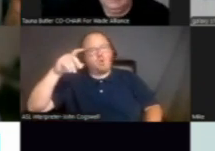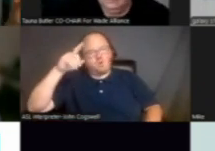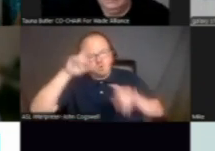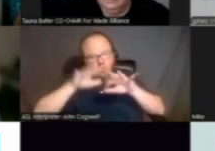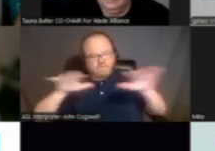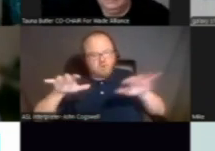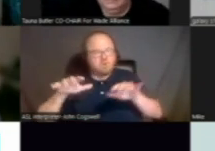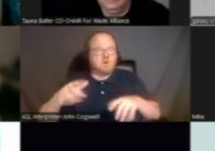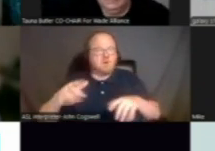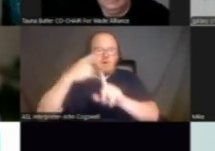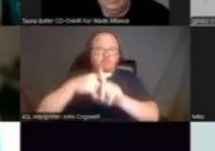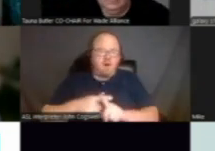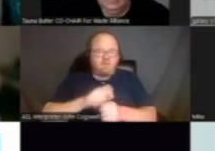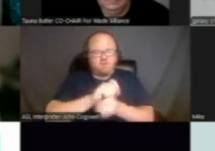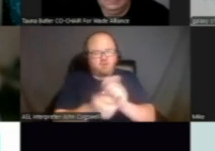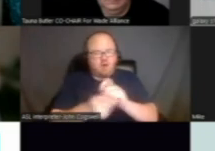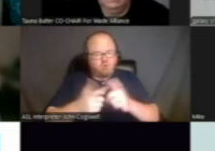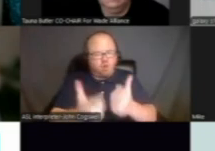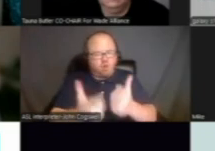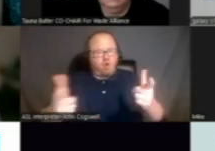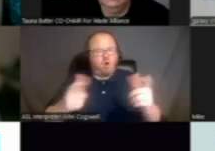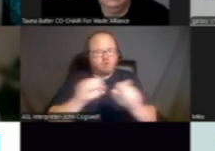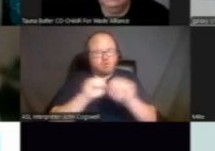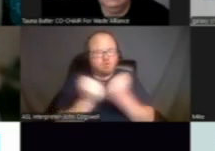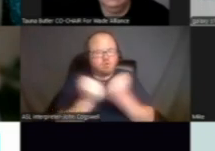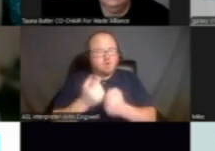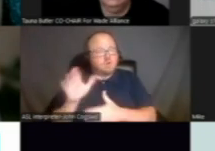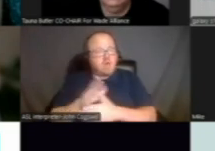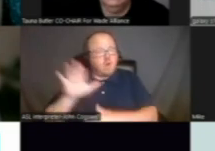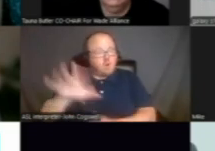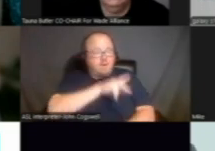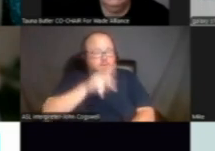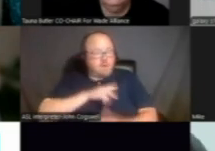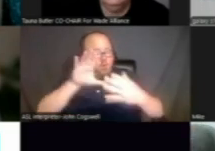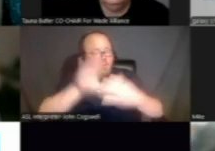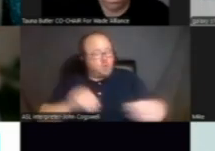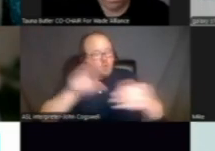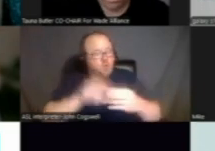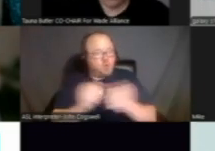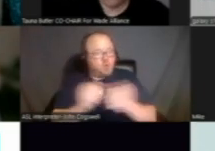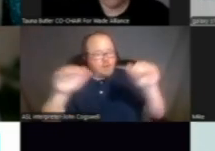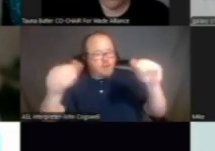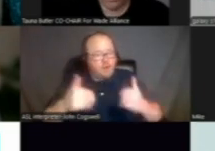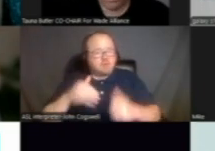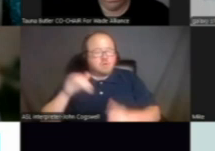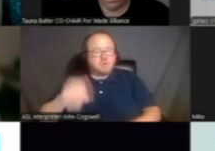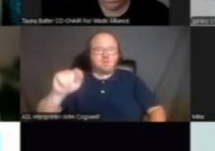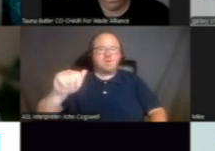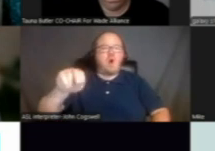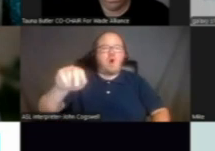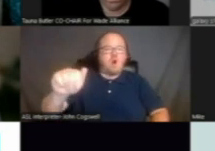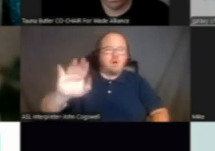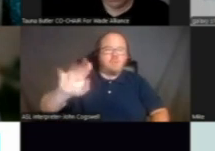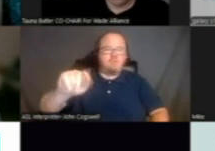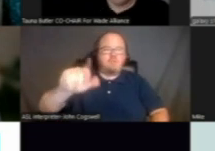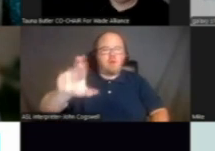changes in the larger society. So to share her personal story with autism, here is Tana Butler, our